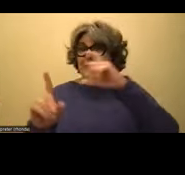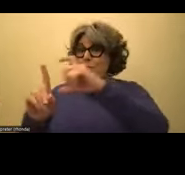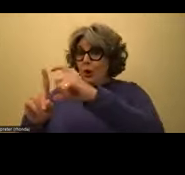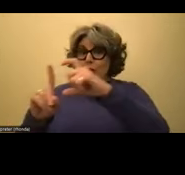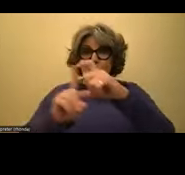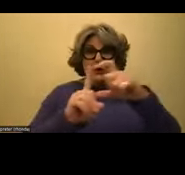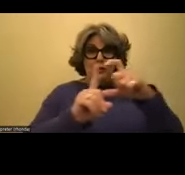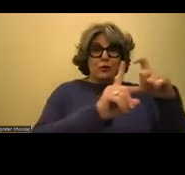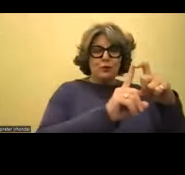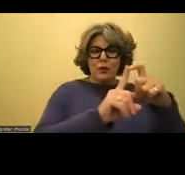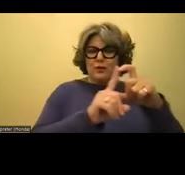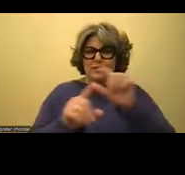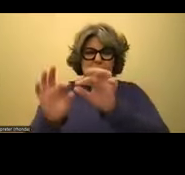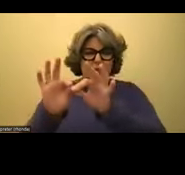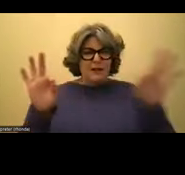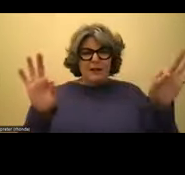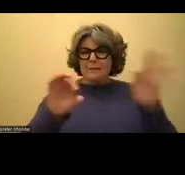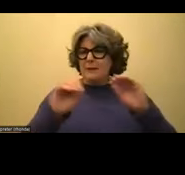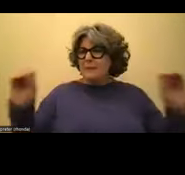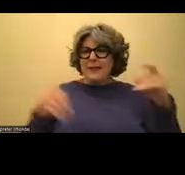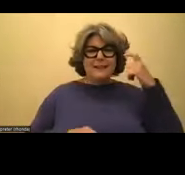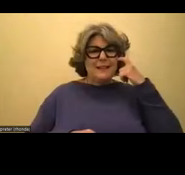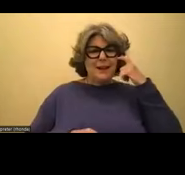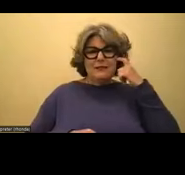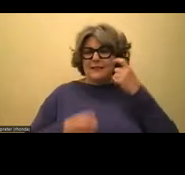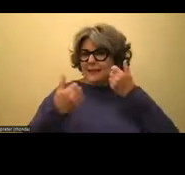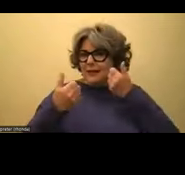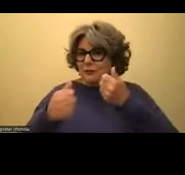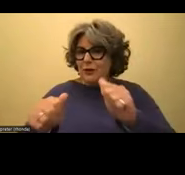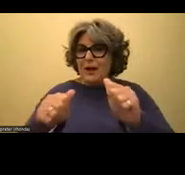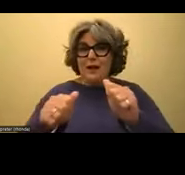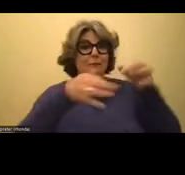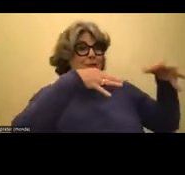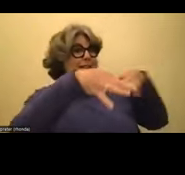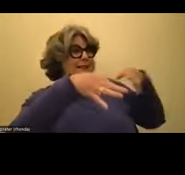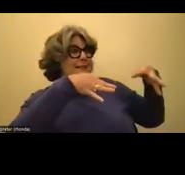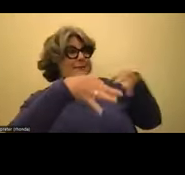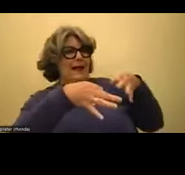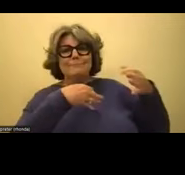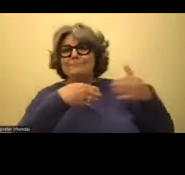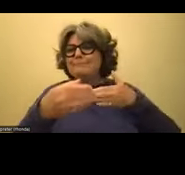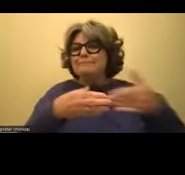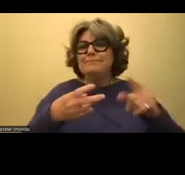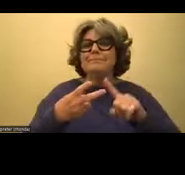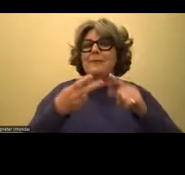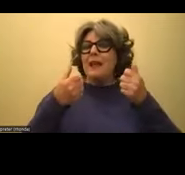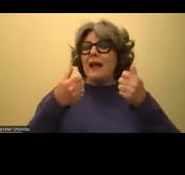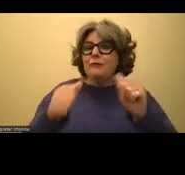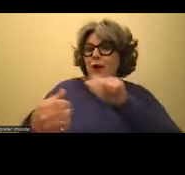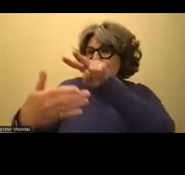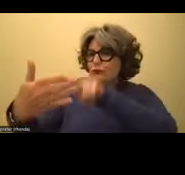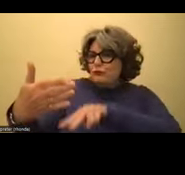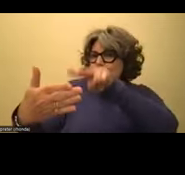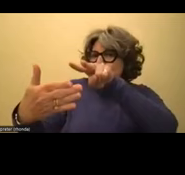and they just didn't make sense. It didn't matter how many times someone explained it to me. It didn't matter how many times I read them